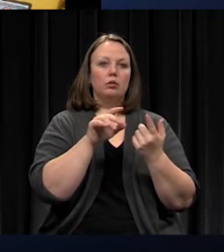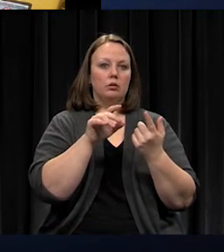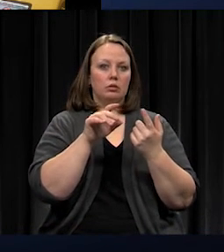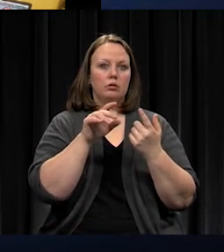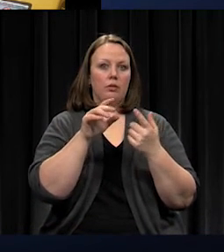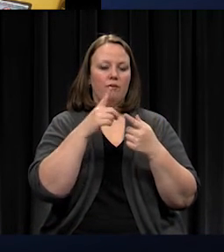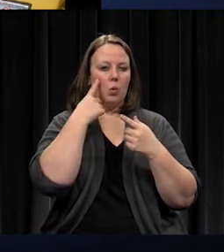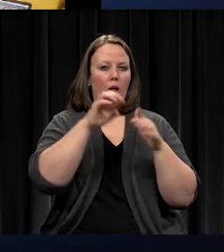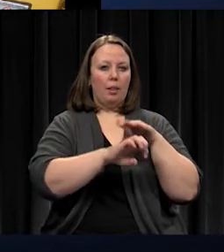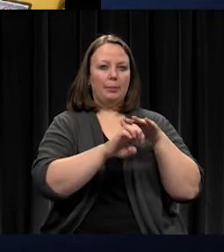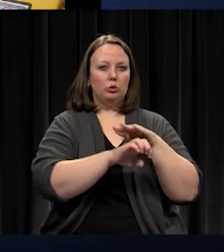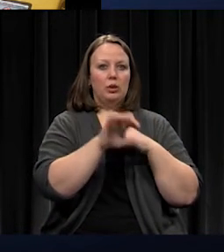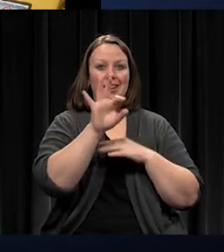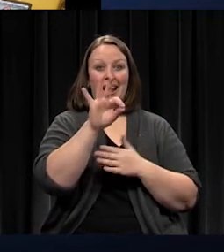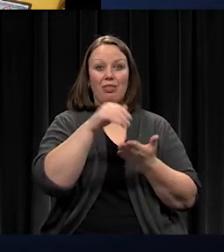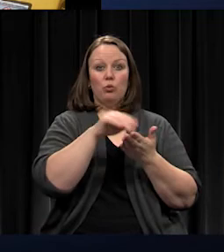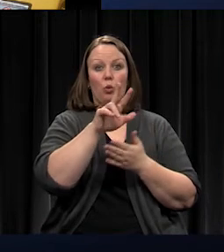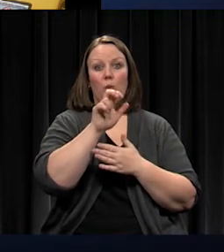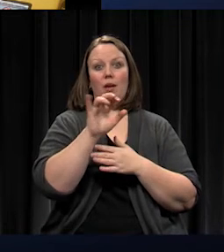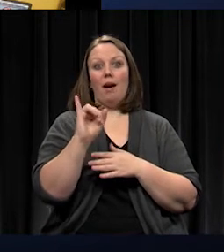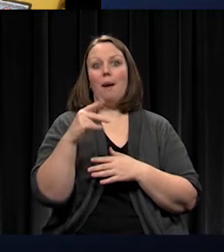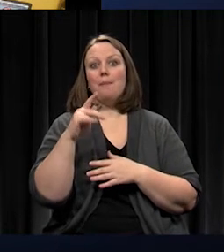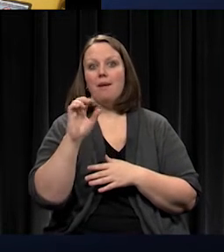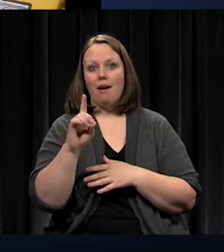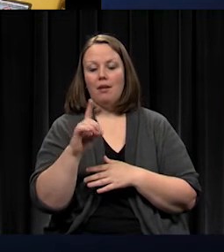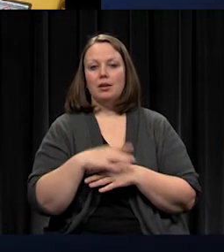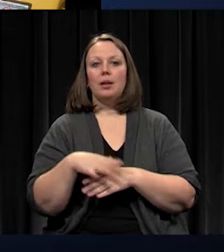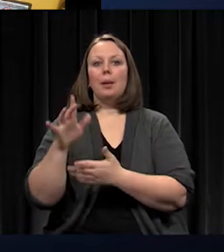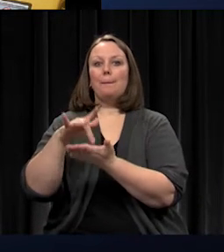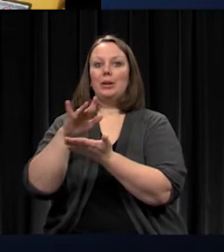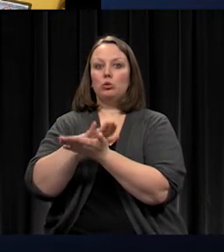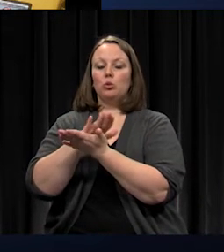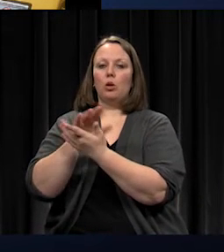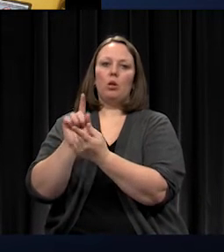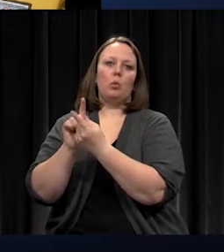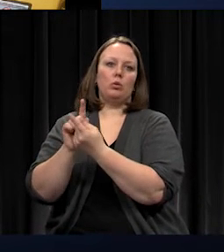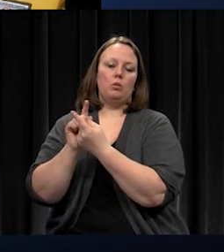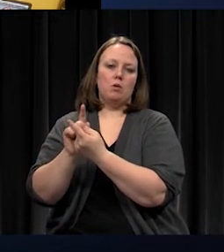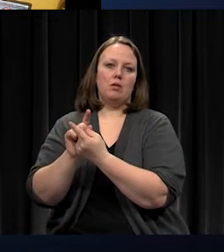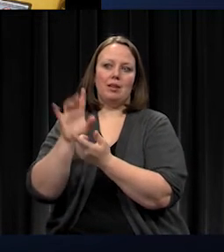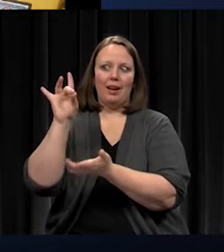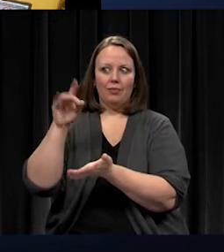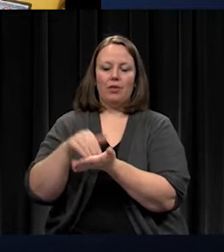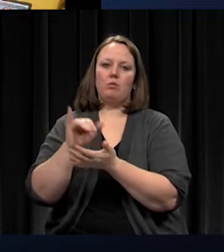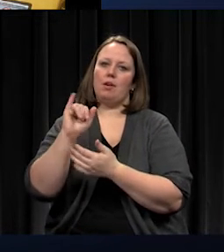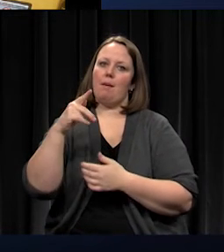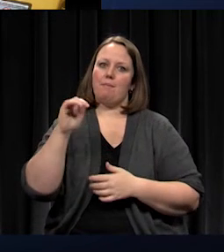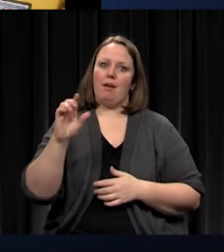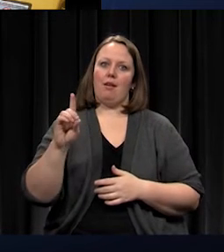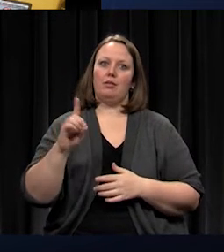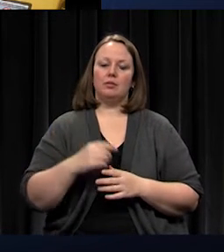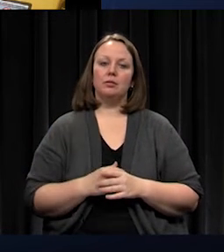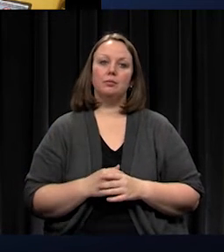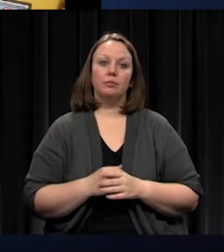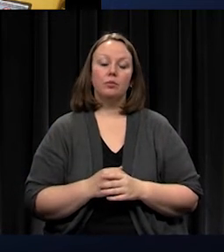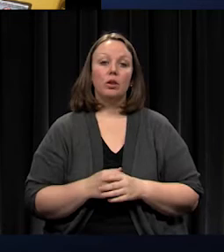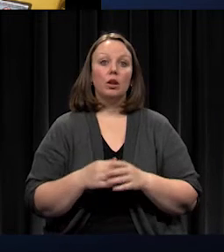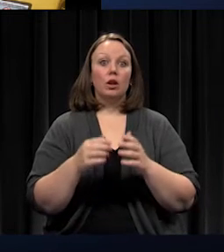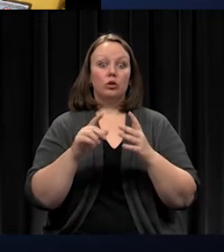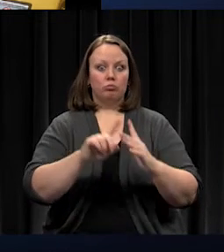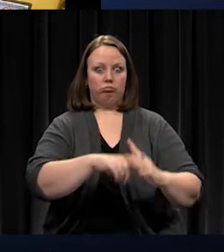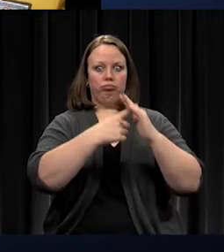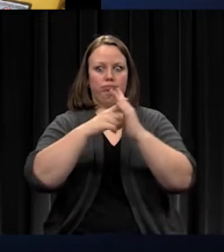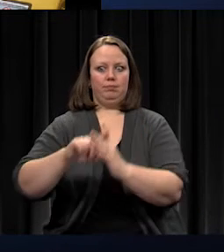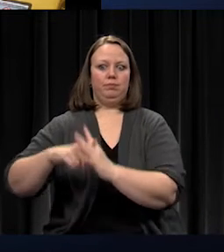And then at the middle school, one-to-one with 8,000 iPads. Along with the implementation of that, we had to